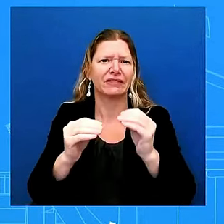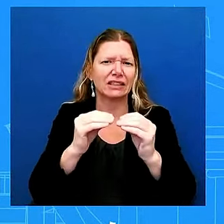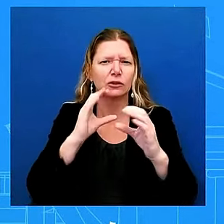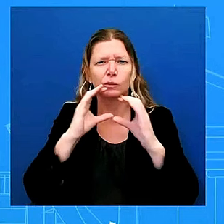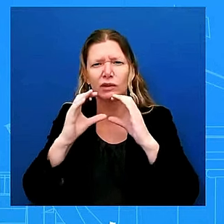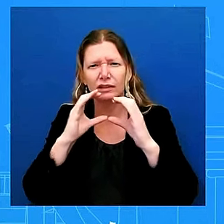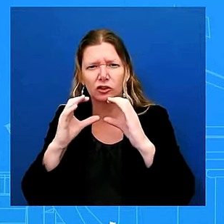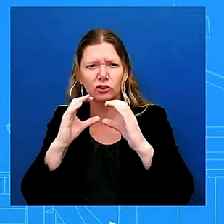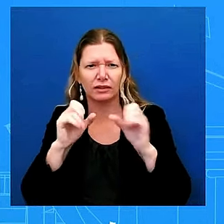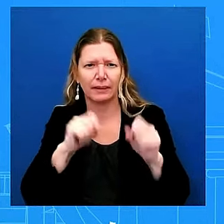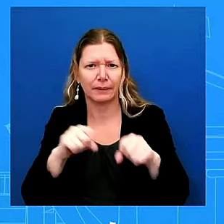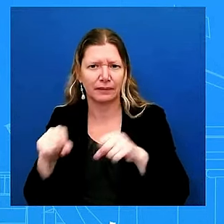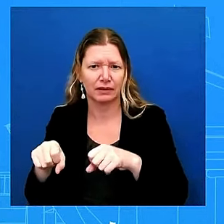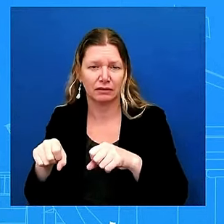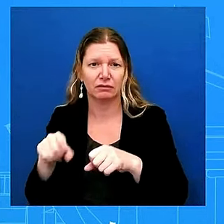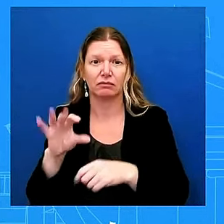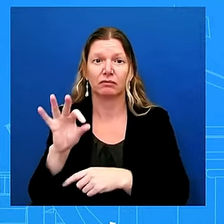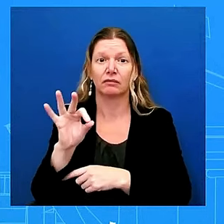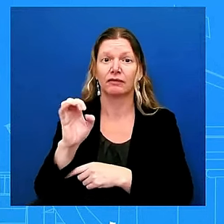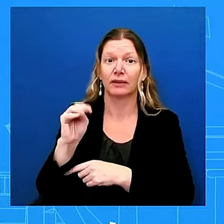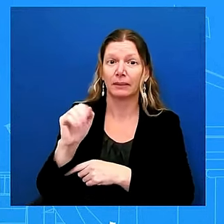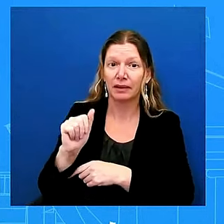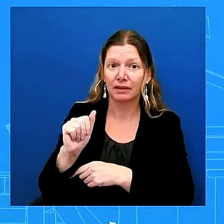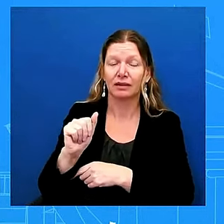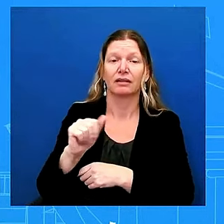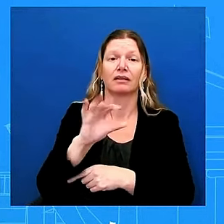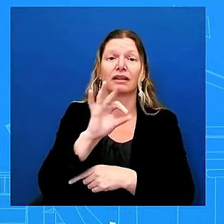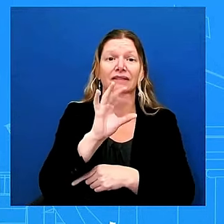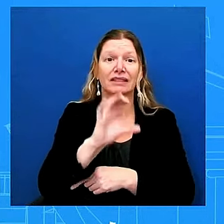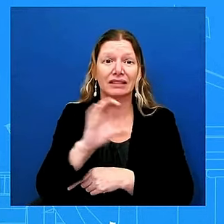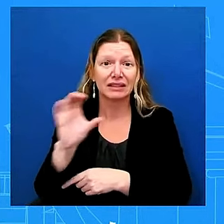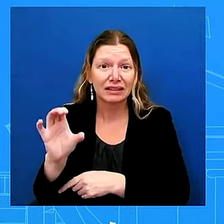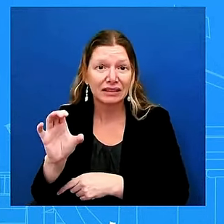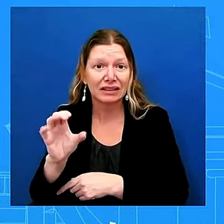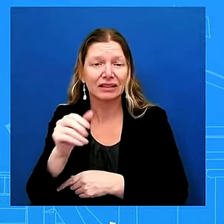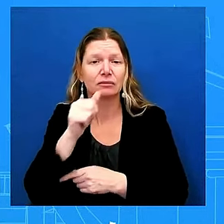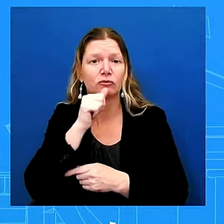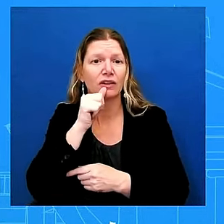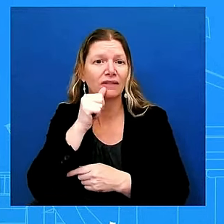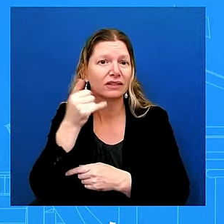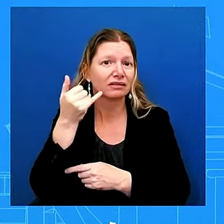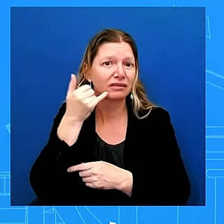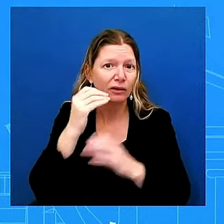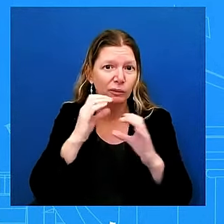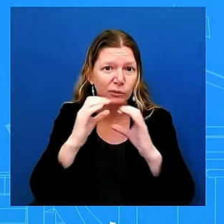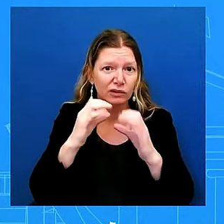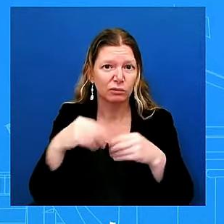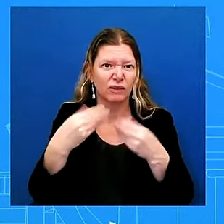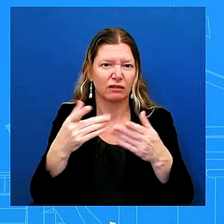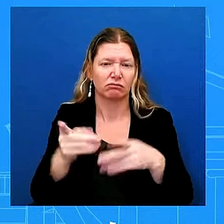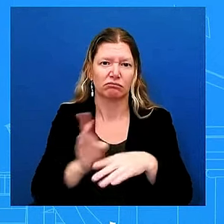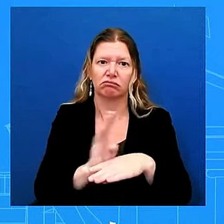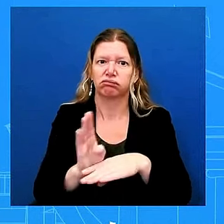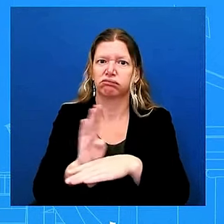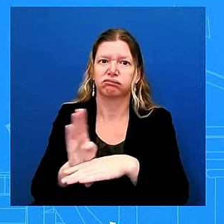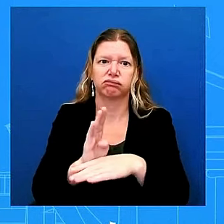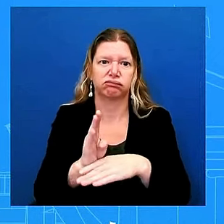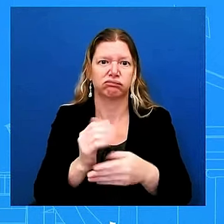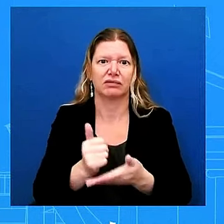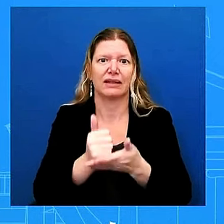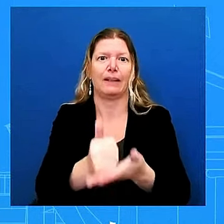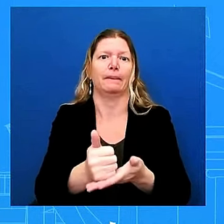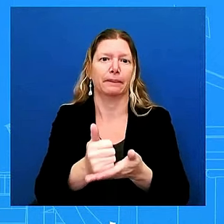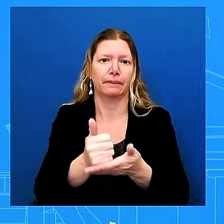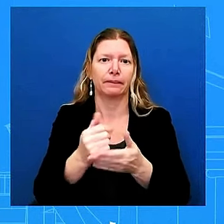and private telecommunications providers are working together to help restore temporary communications as quickly as possible by